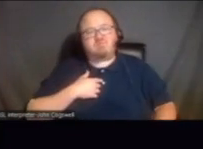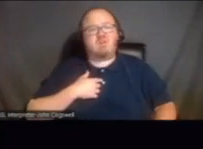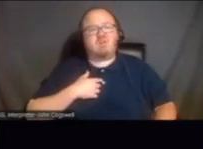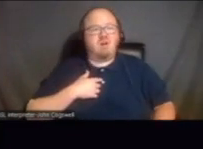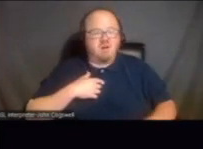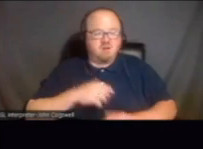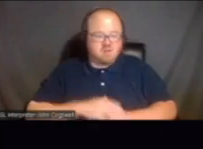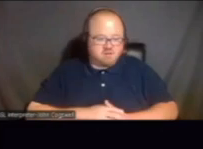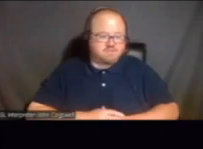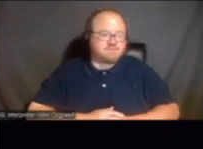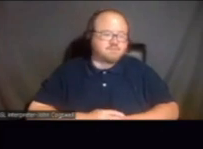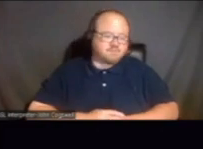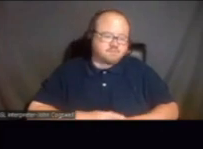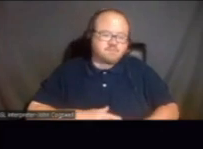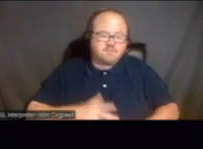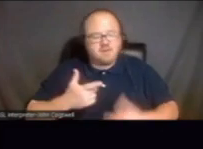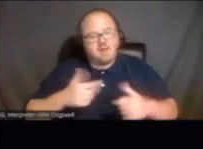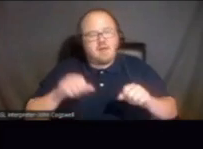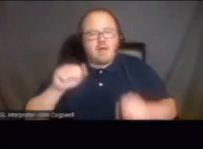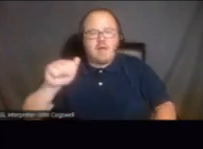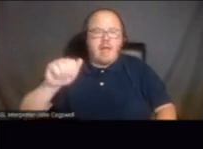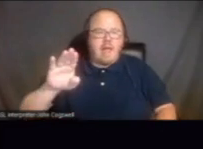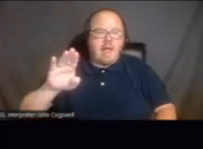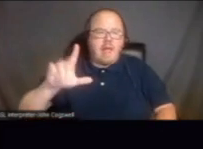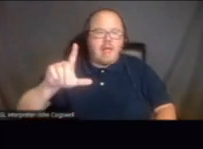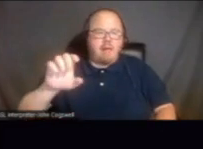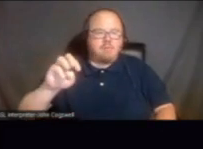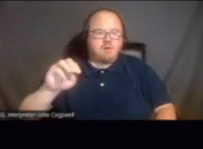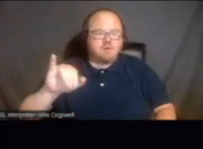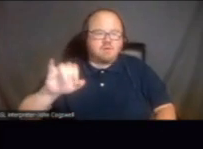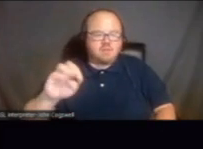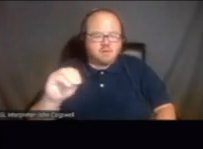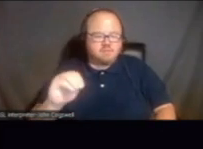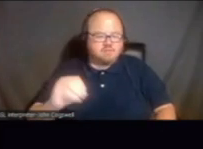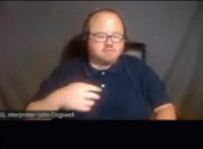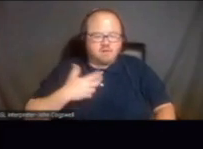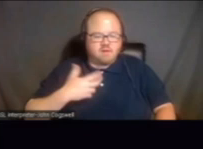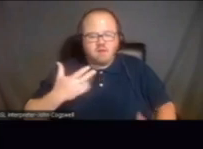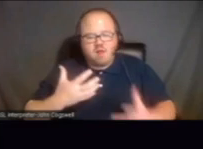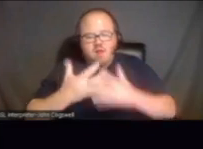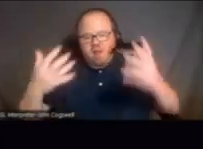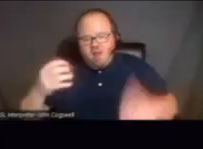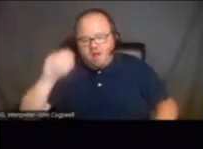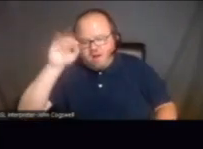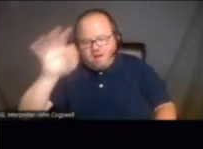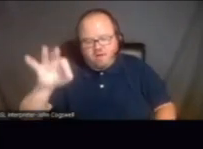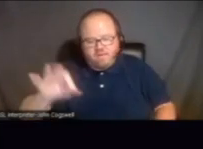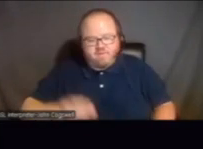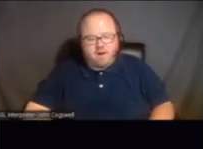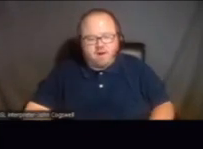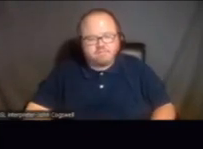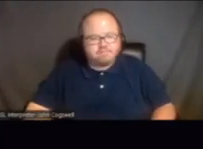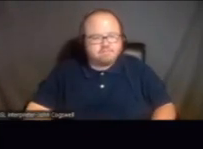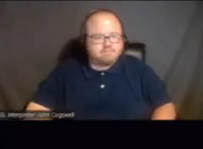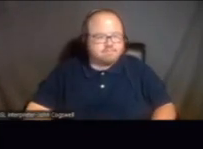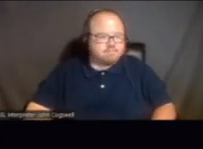ableism goes, right? There's a lot of, there's, and, and I mean,